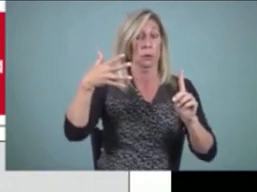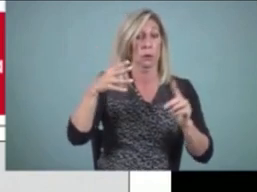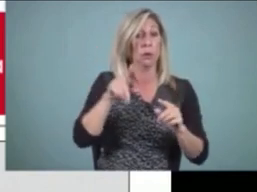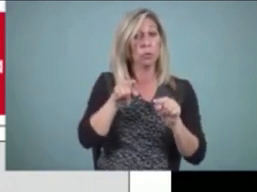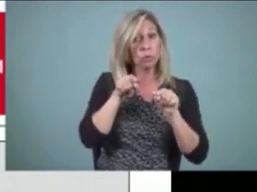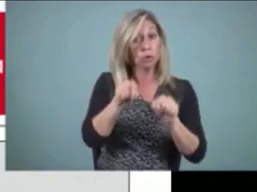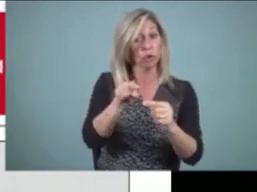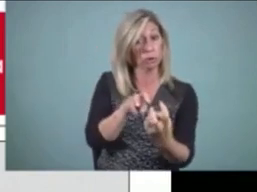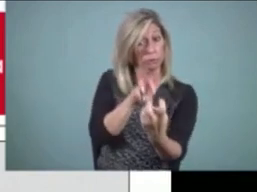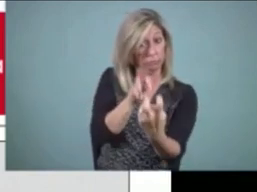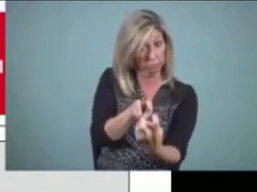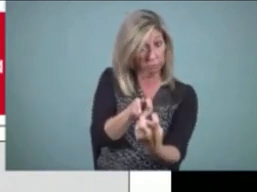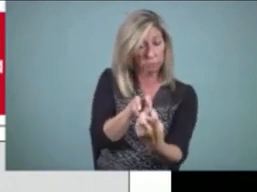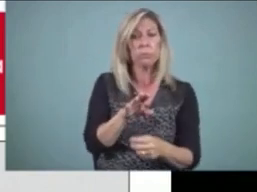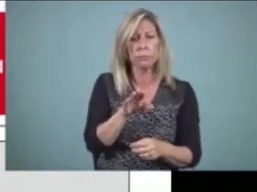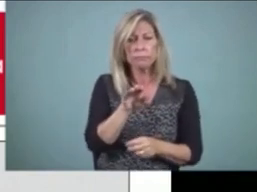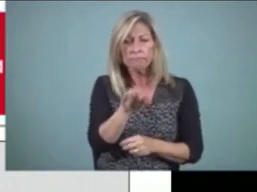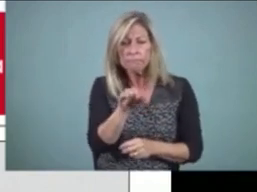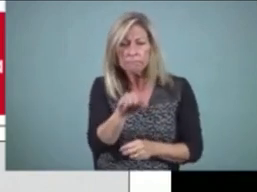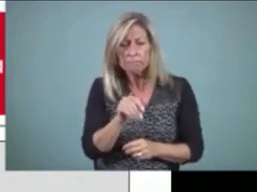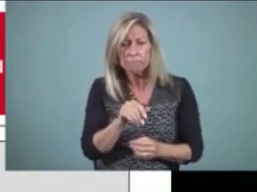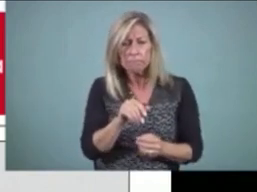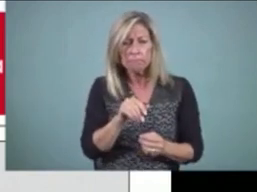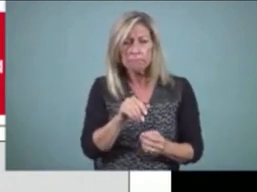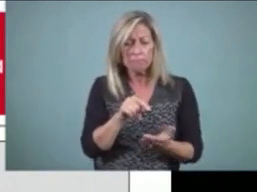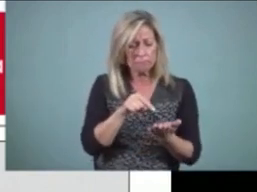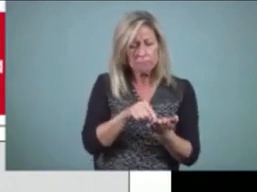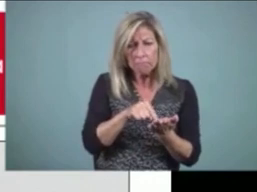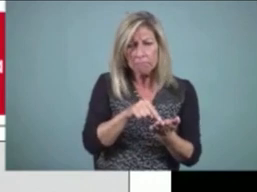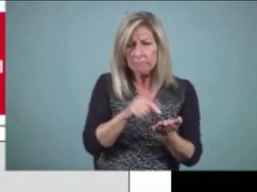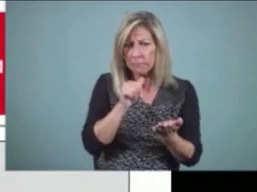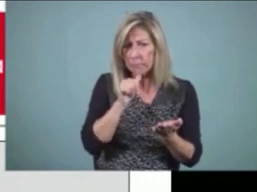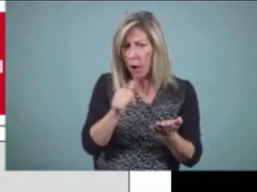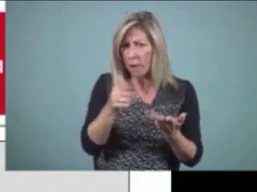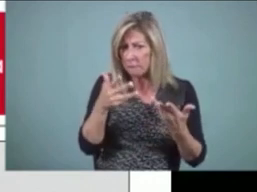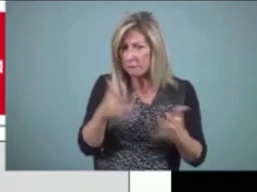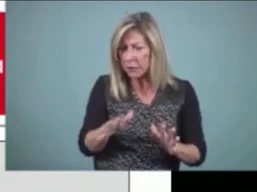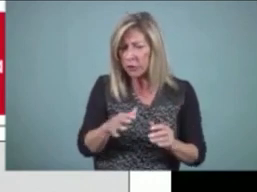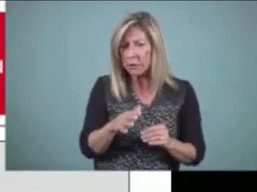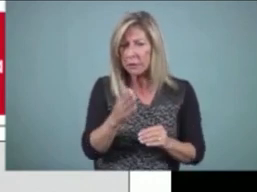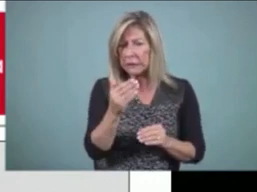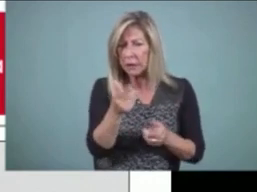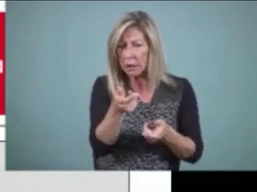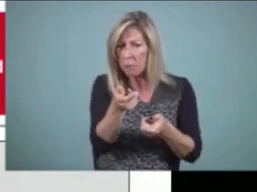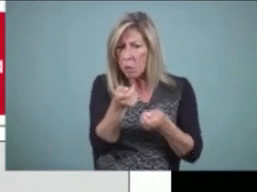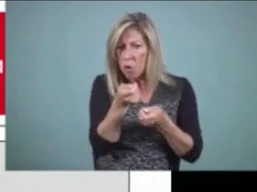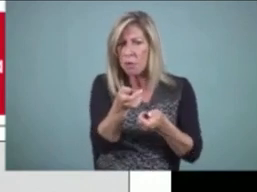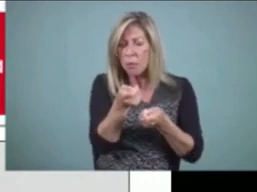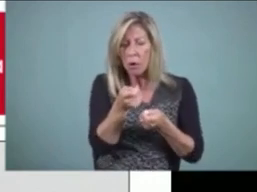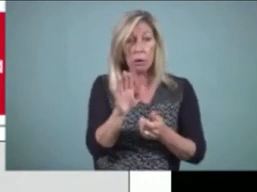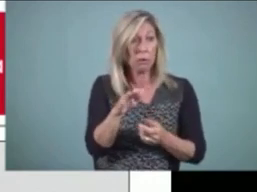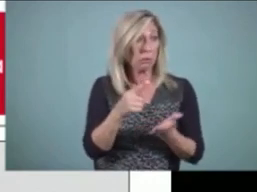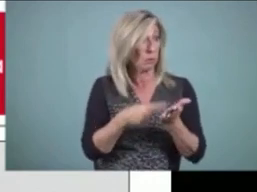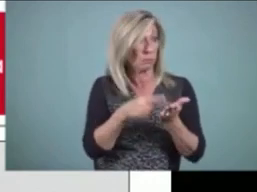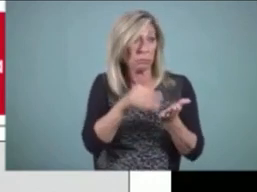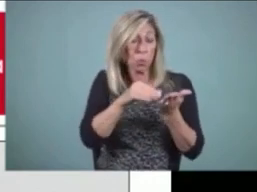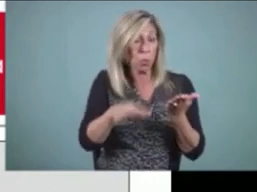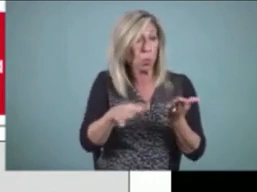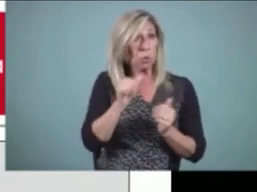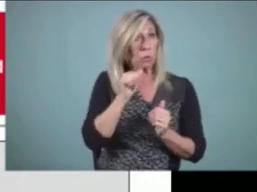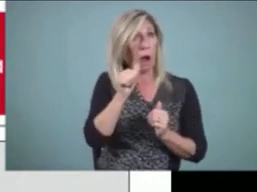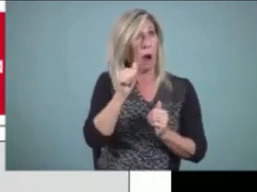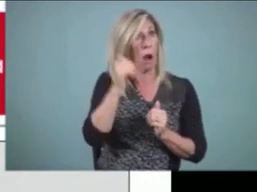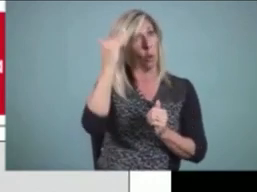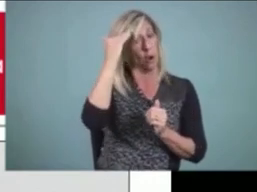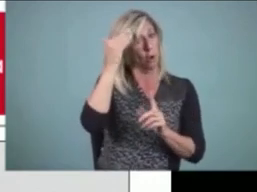what more do you know that you haven't included here? Because often, students don't realize if you don't write it down, the